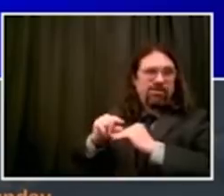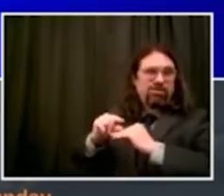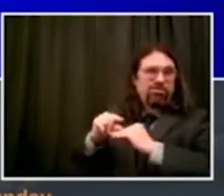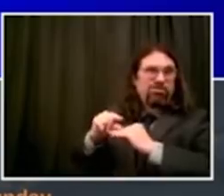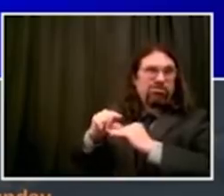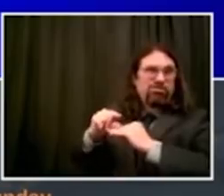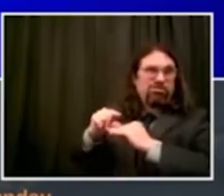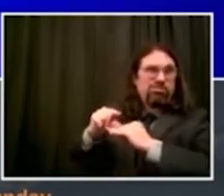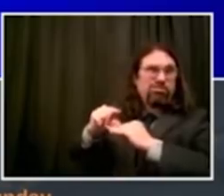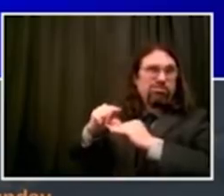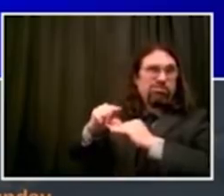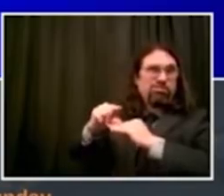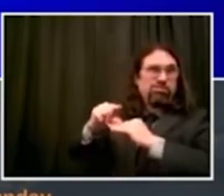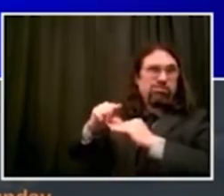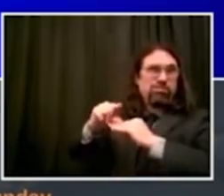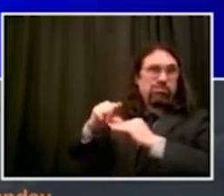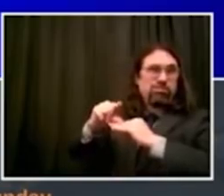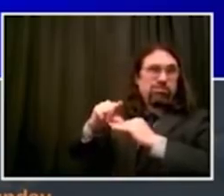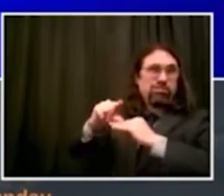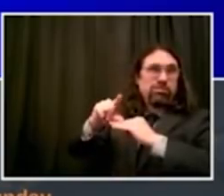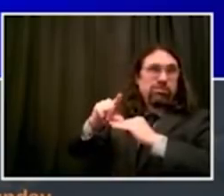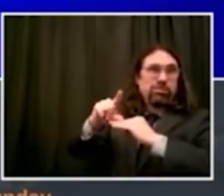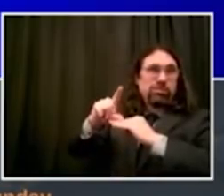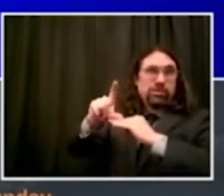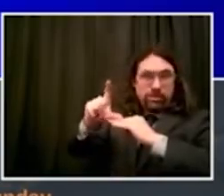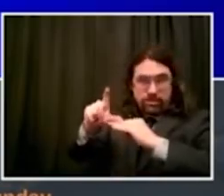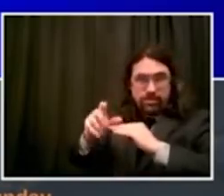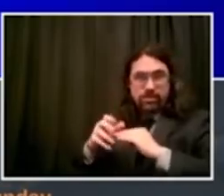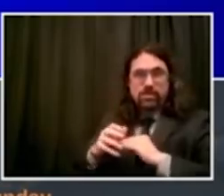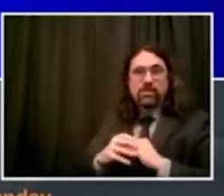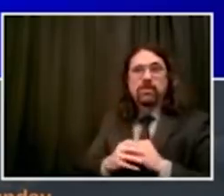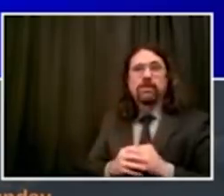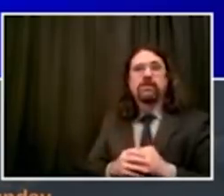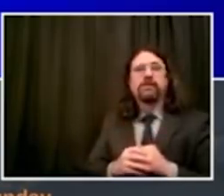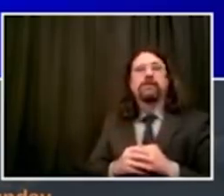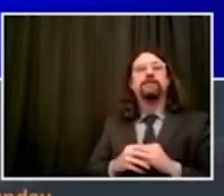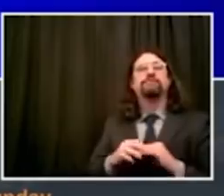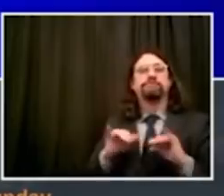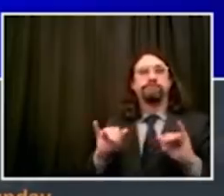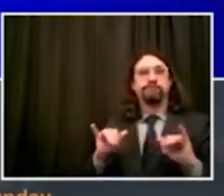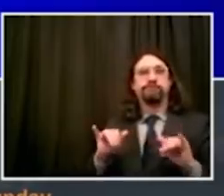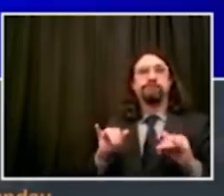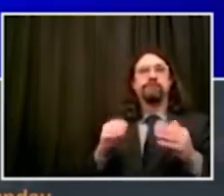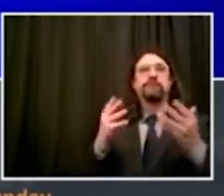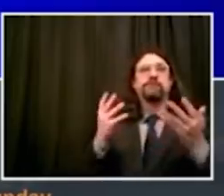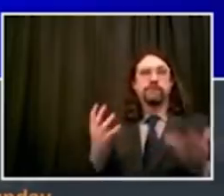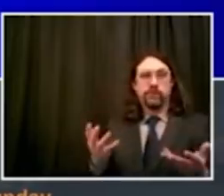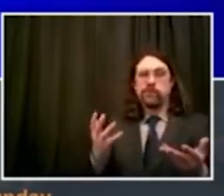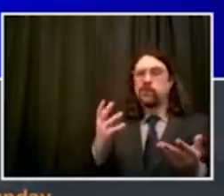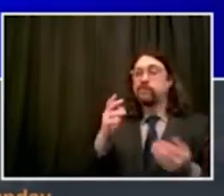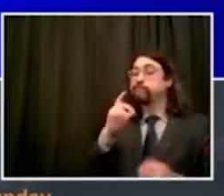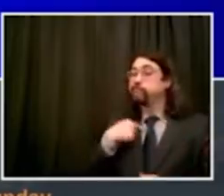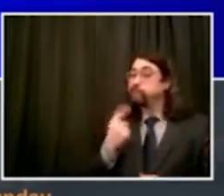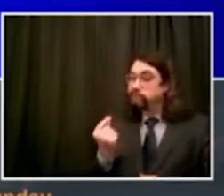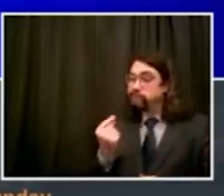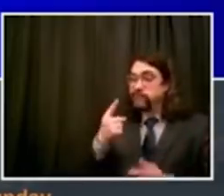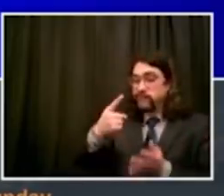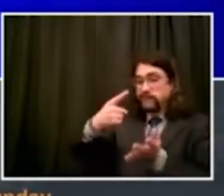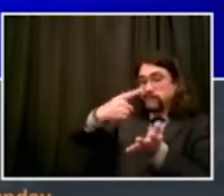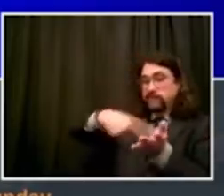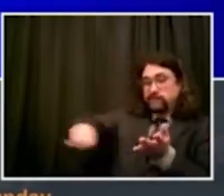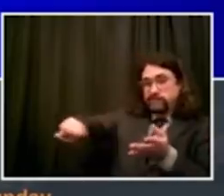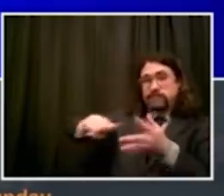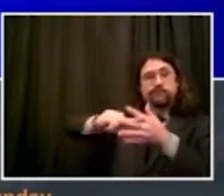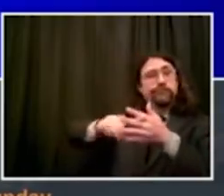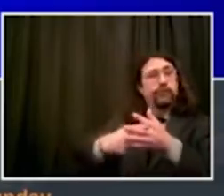18th and go through the end of that week. So again, one week, the week of Monday,